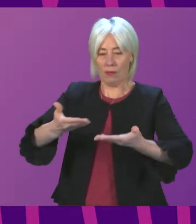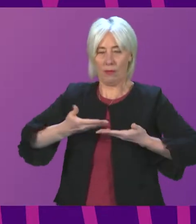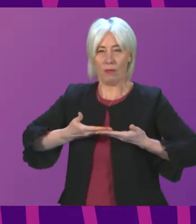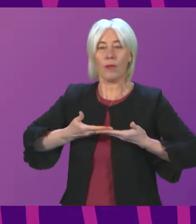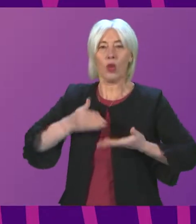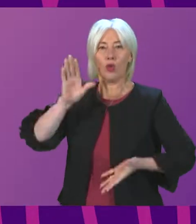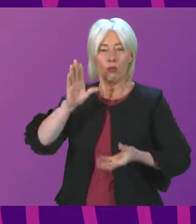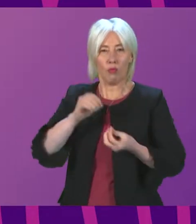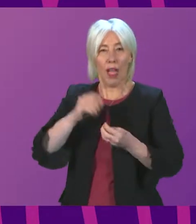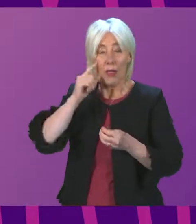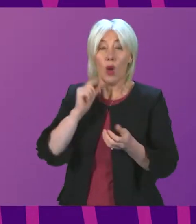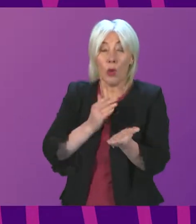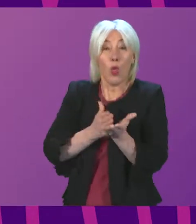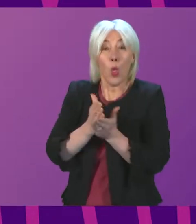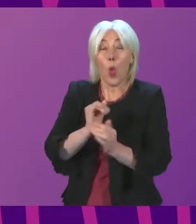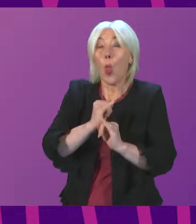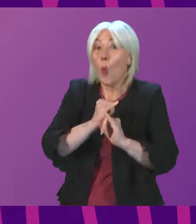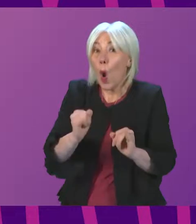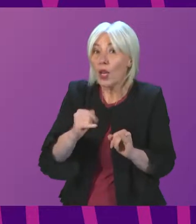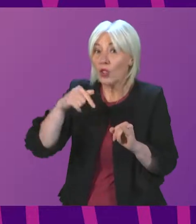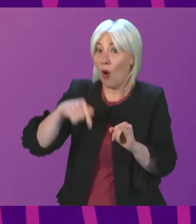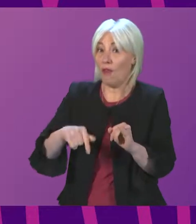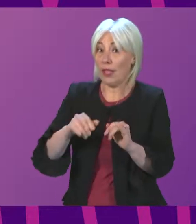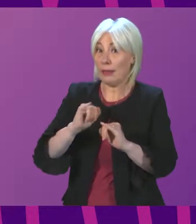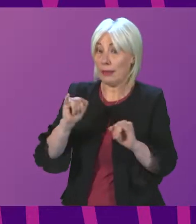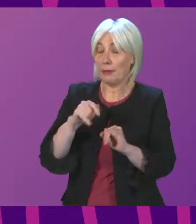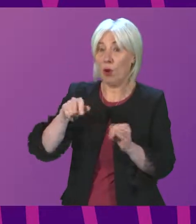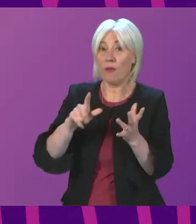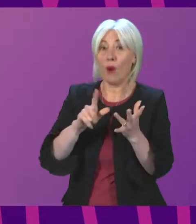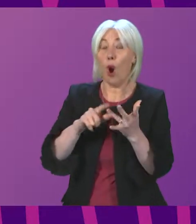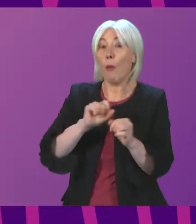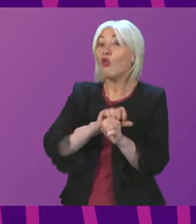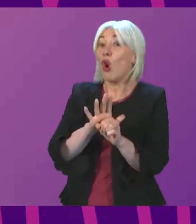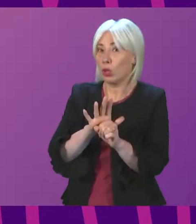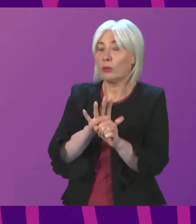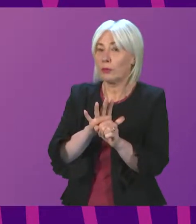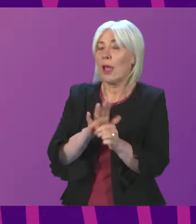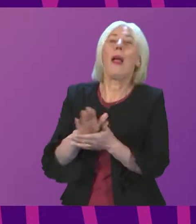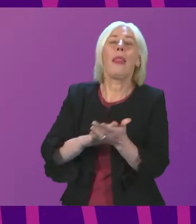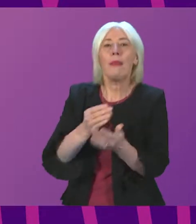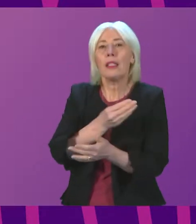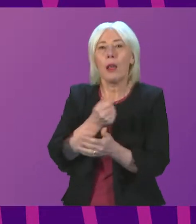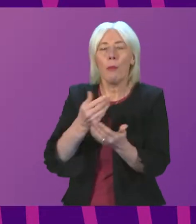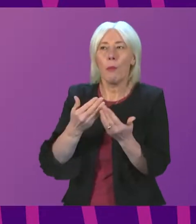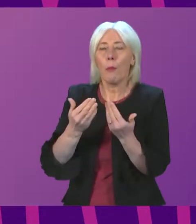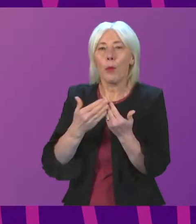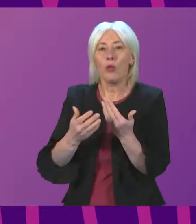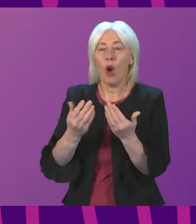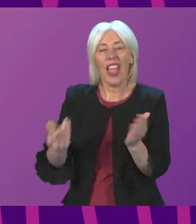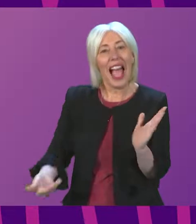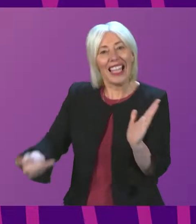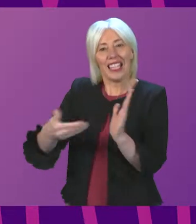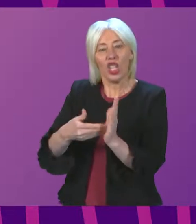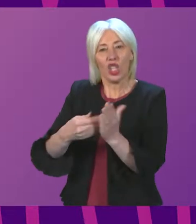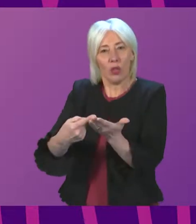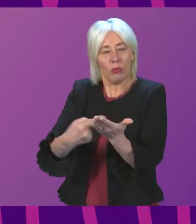that we are now through the worst of this wave of Omicron. That has enabled the removal of virtually all of the additional measures